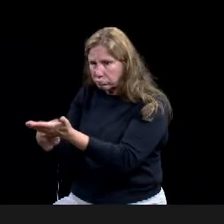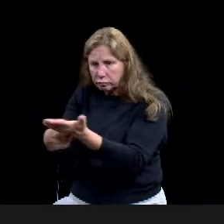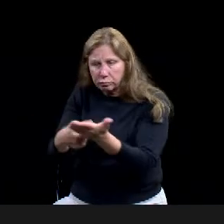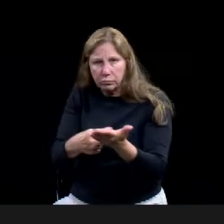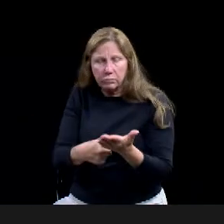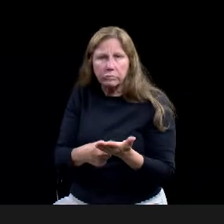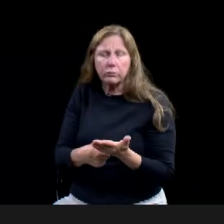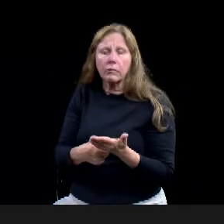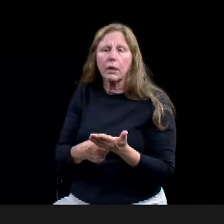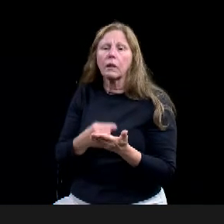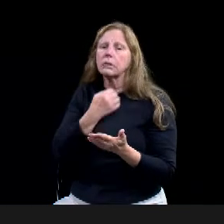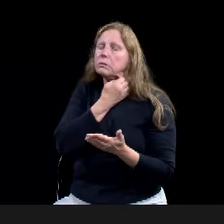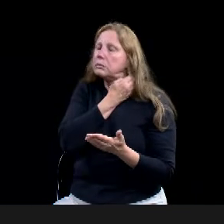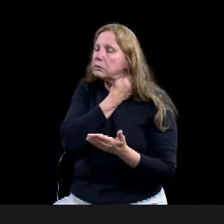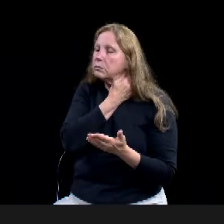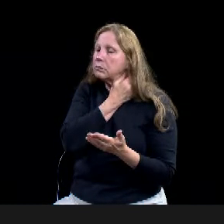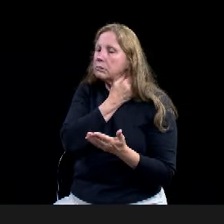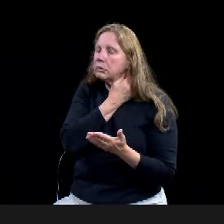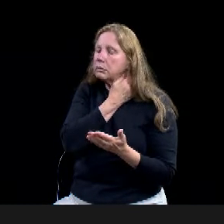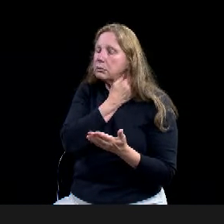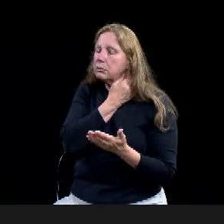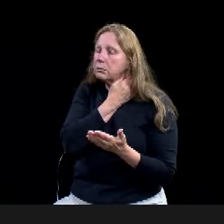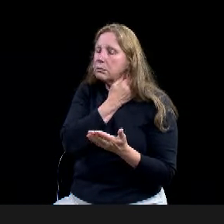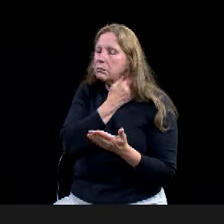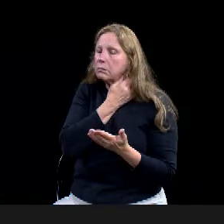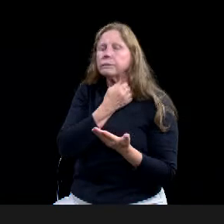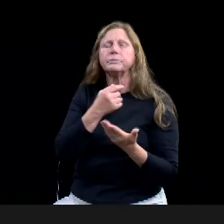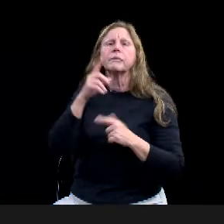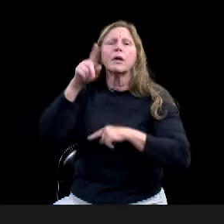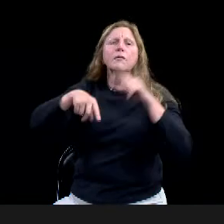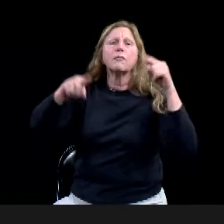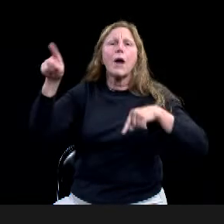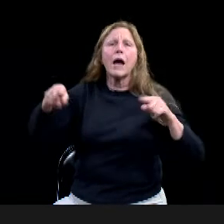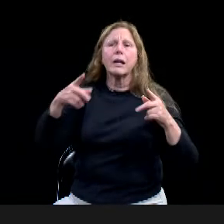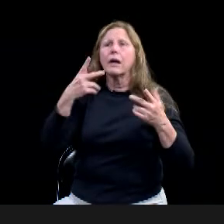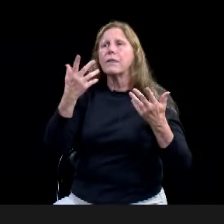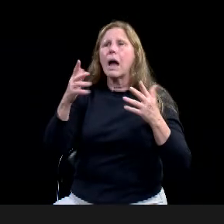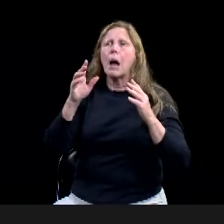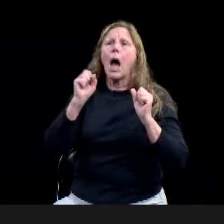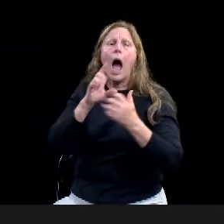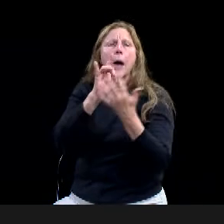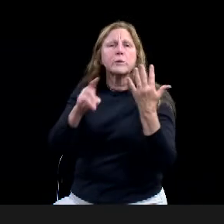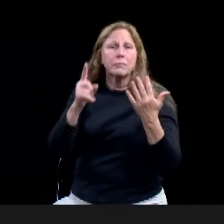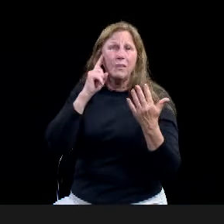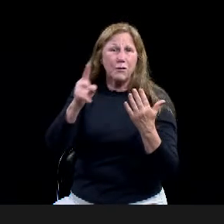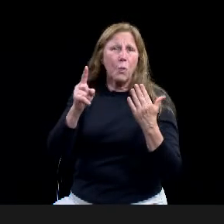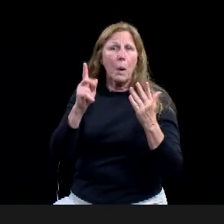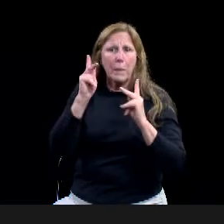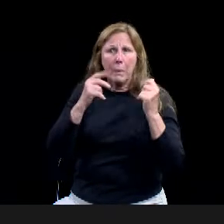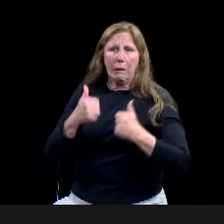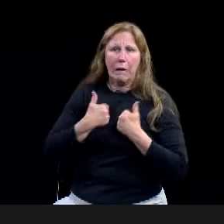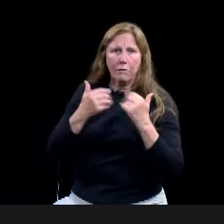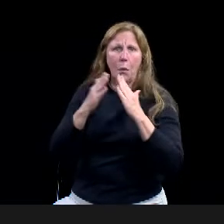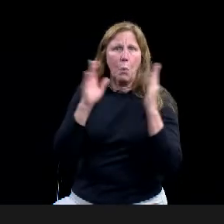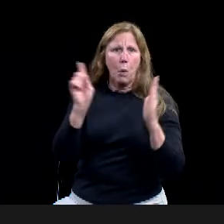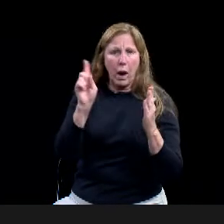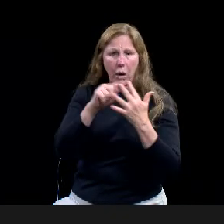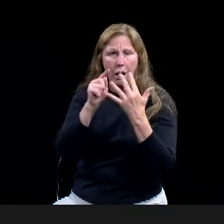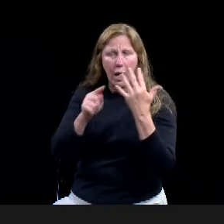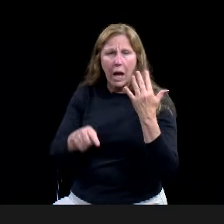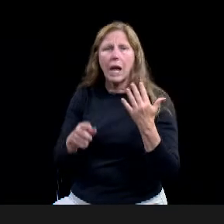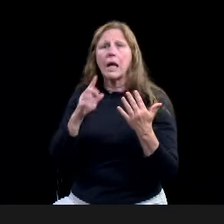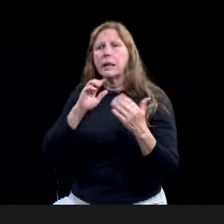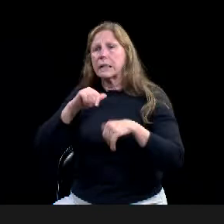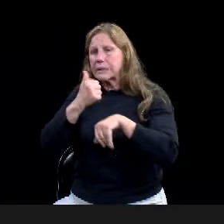uh, uh, more implementing house housing strategies, um, from both rehab to core, uh, redevelopment.